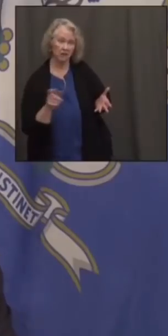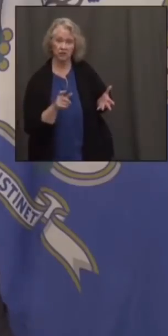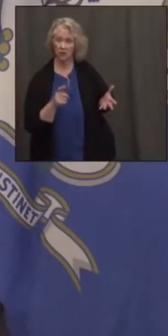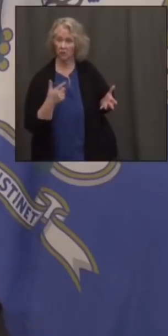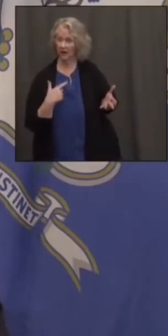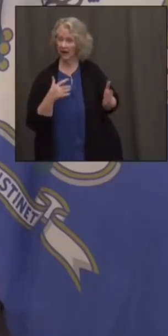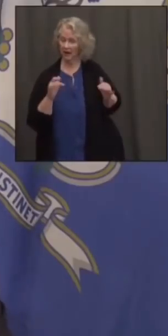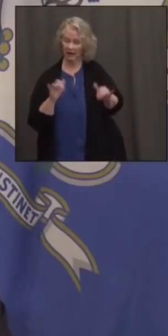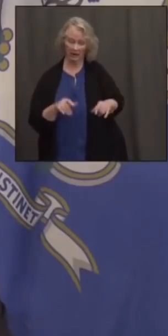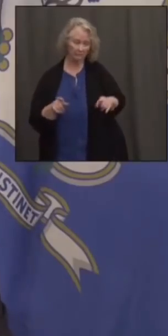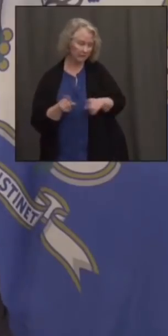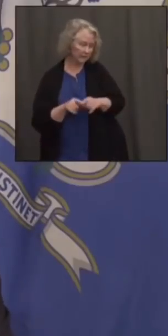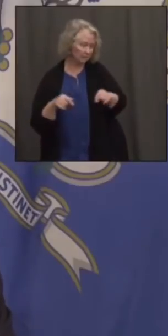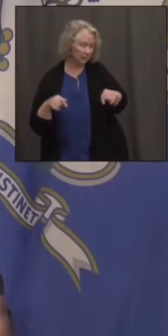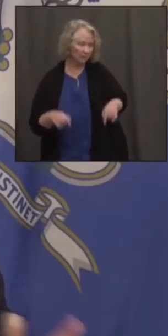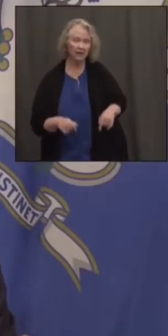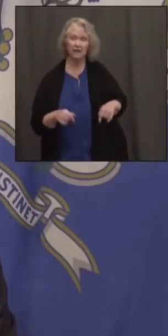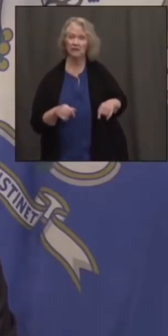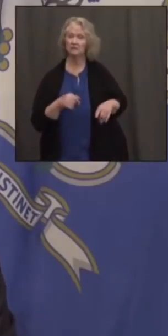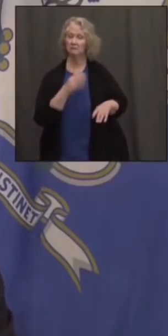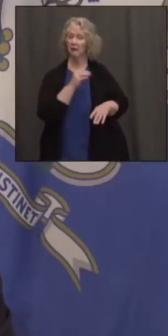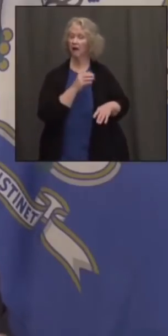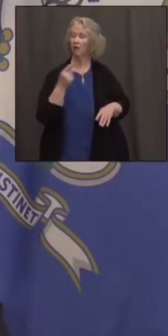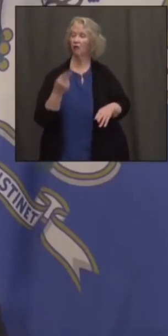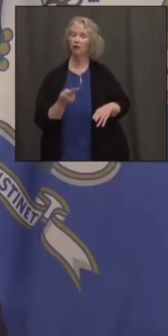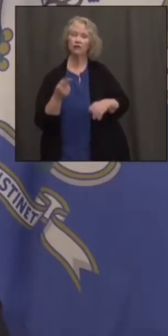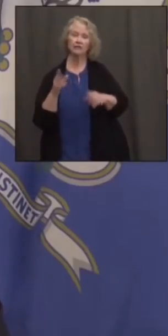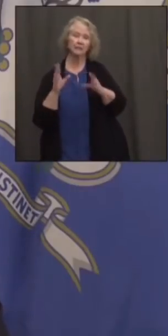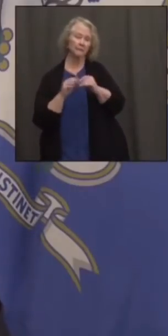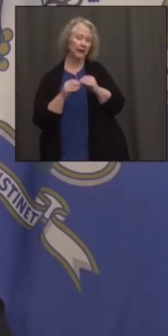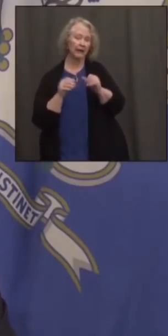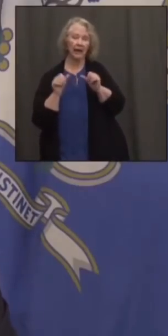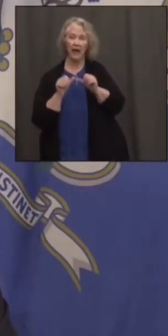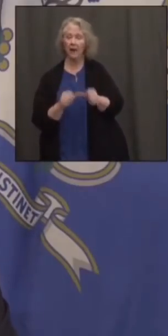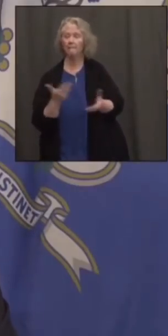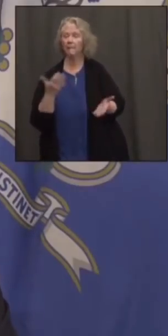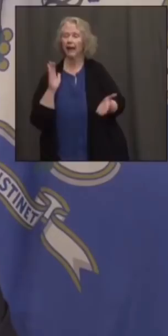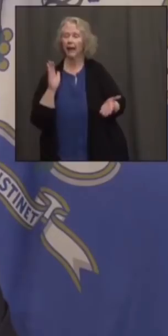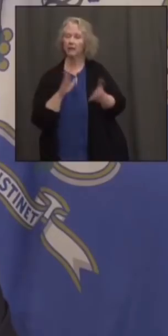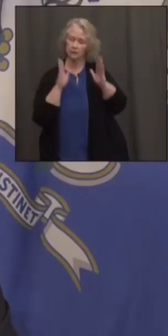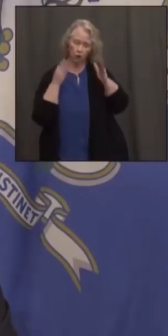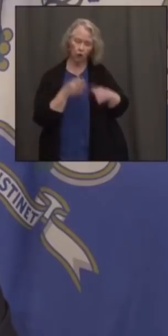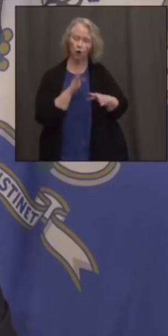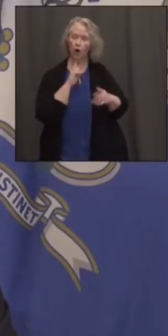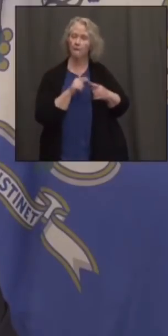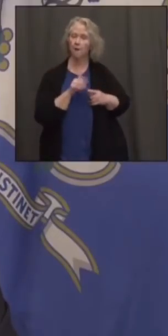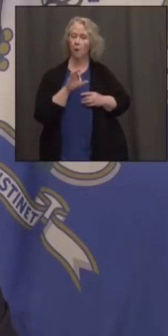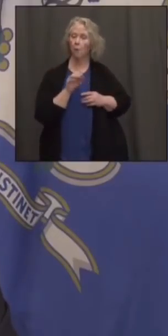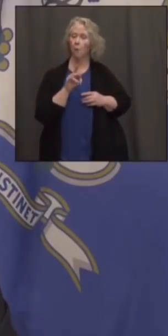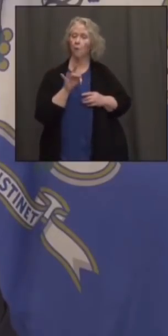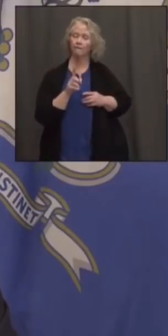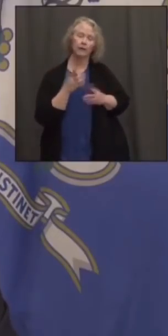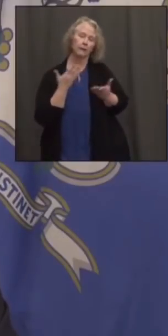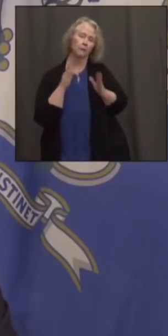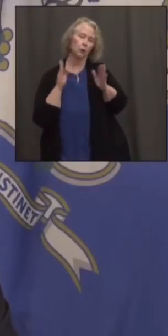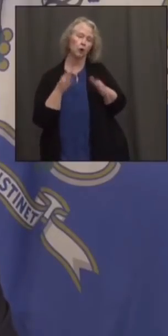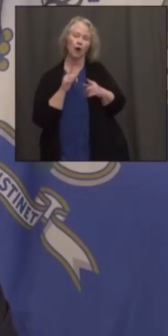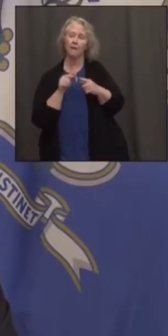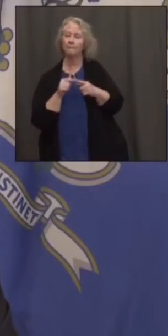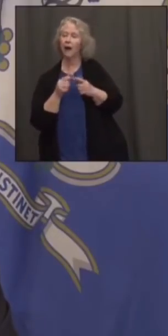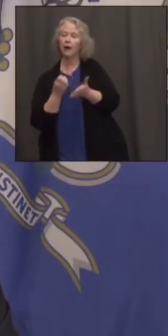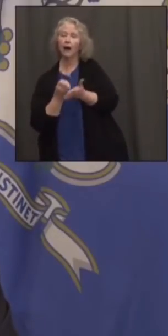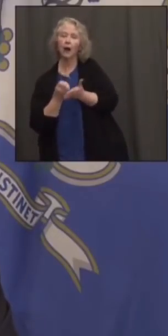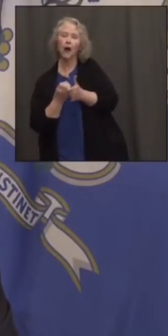take questions, get people's answers. There's maybe a little less COVID and a little more getting our economy moving again and getting a budget